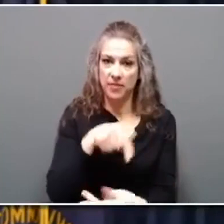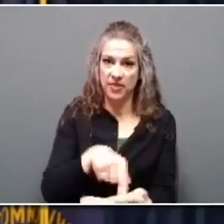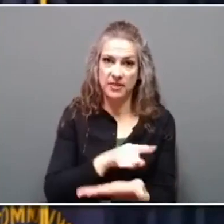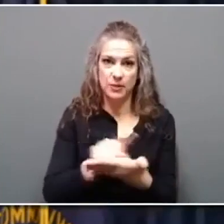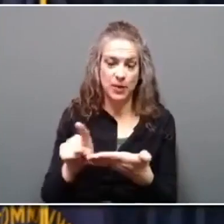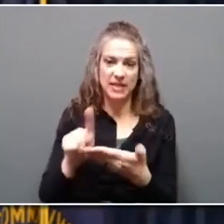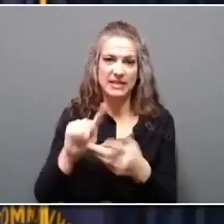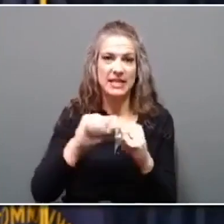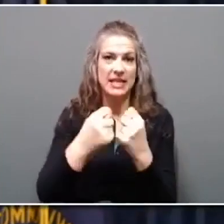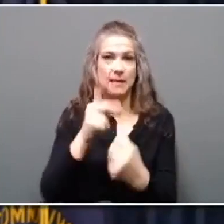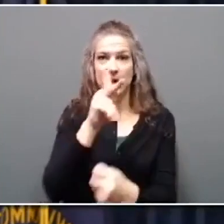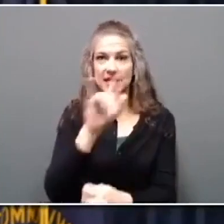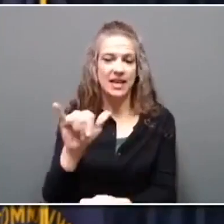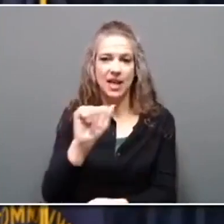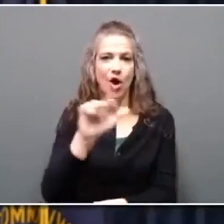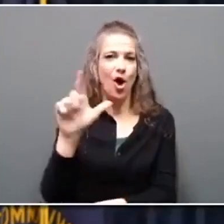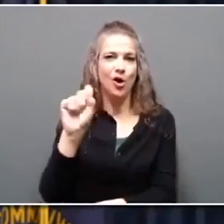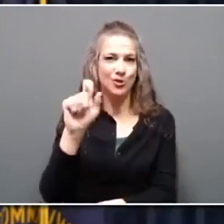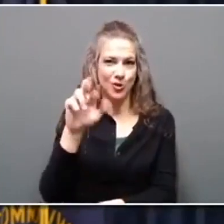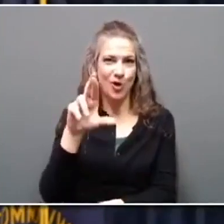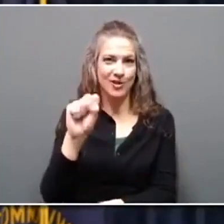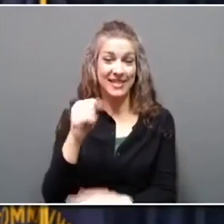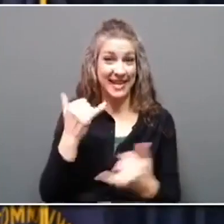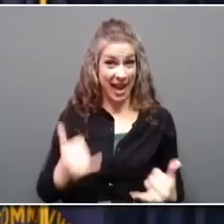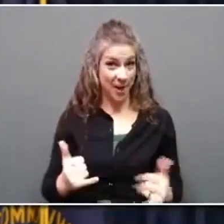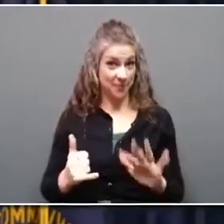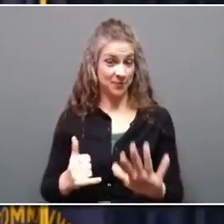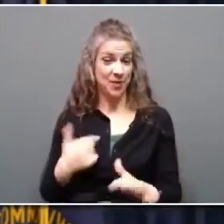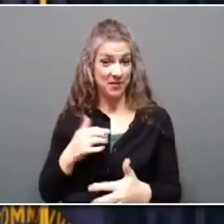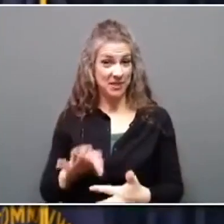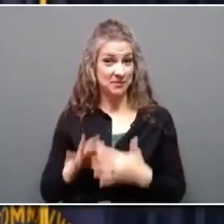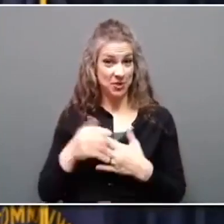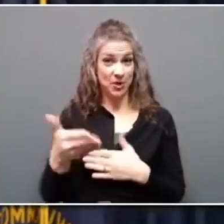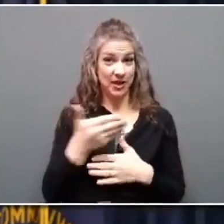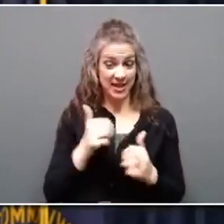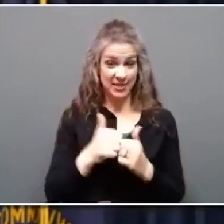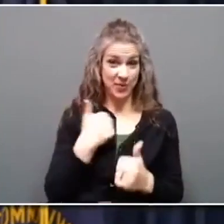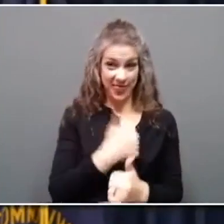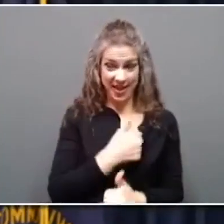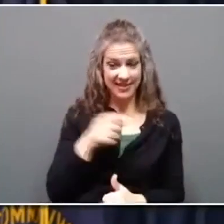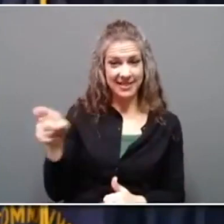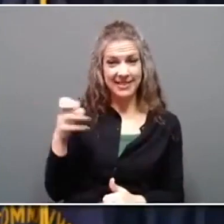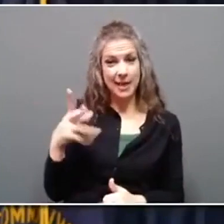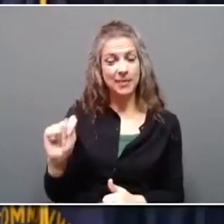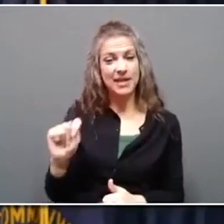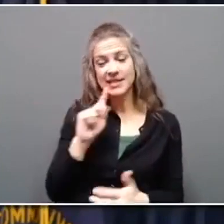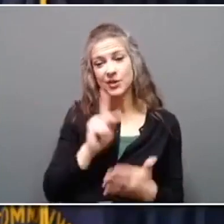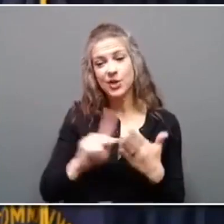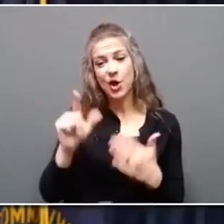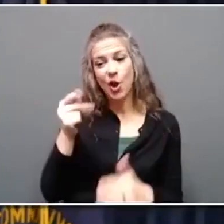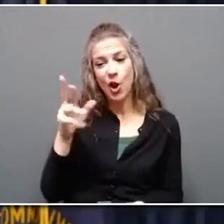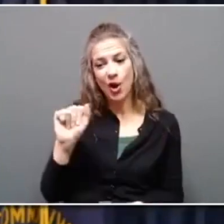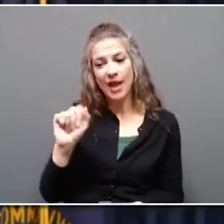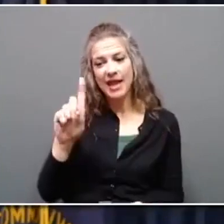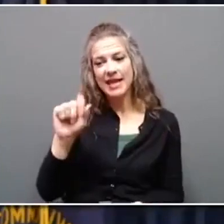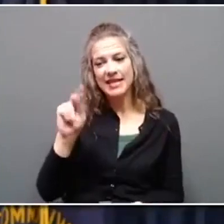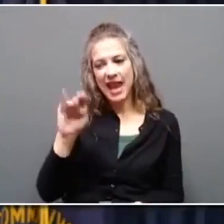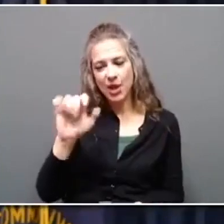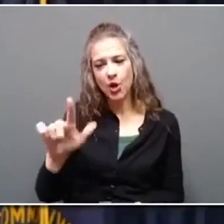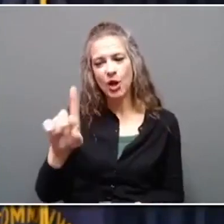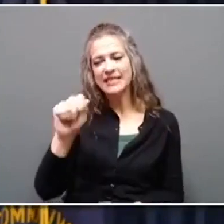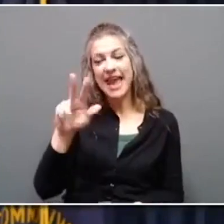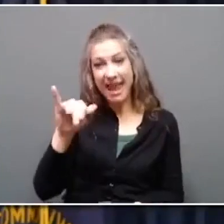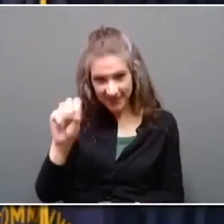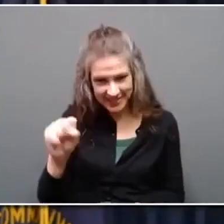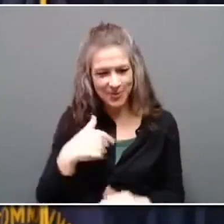Kentucky All-Stars. Now, since we have a special guest with us today, Deputy Secretary Laura Daniel Davis, I'll first open it up to our journalists